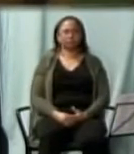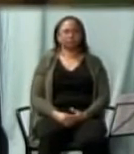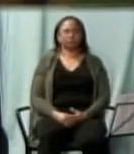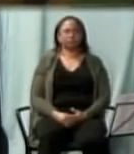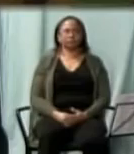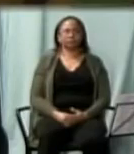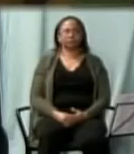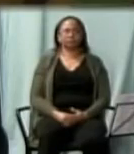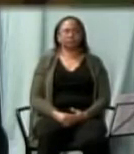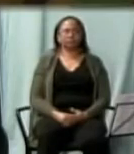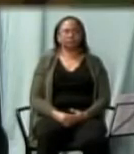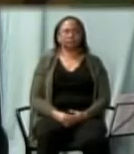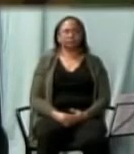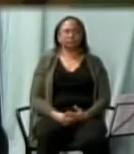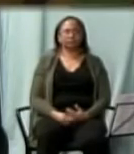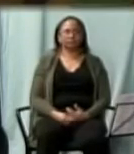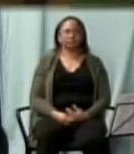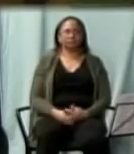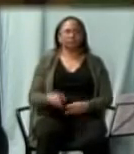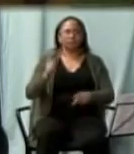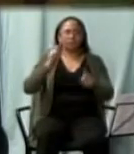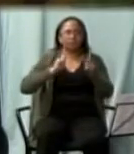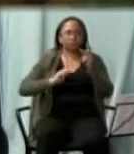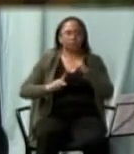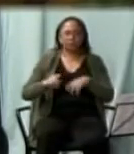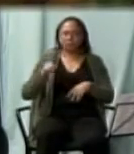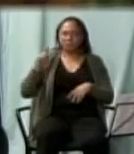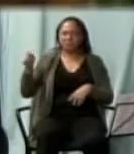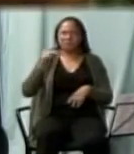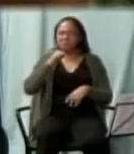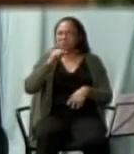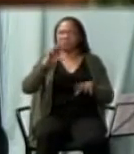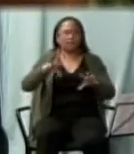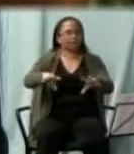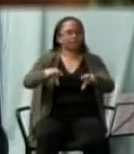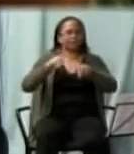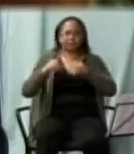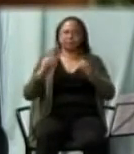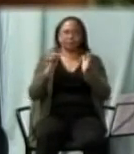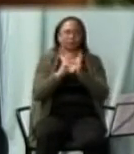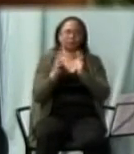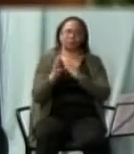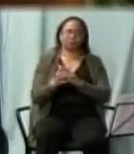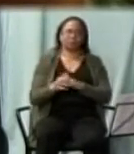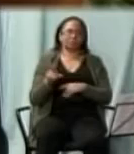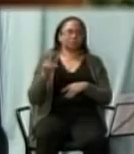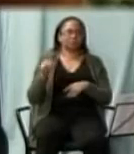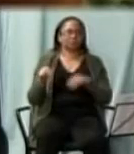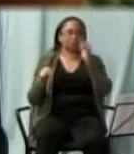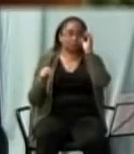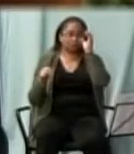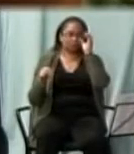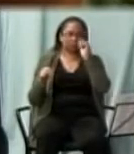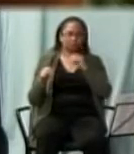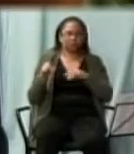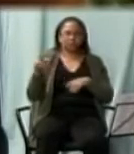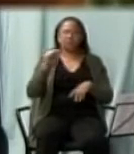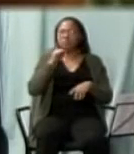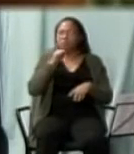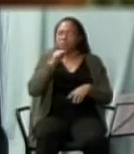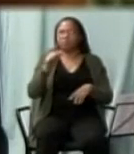They would not accept him. They would not